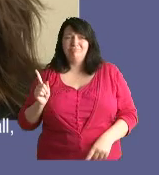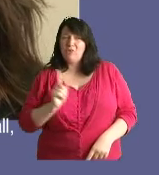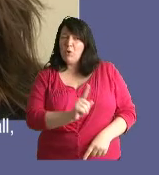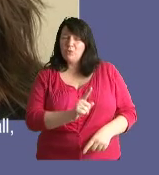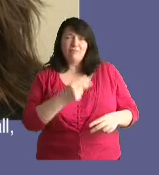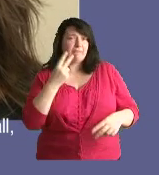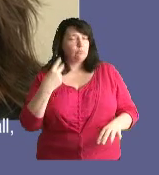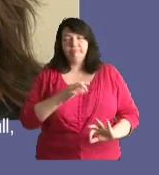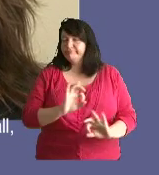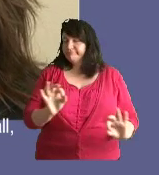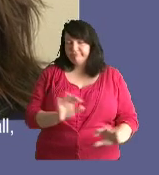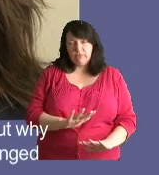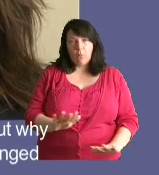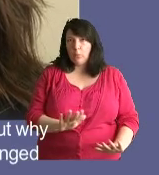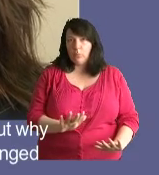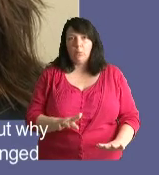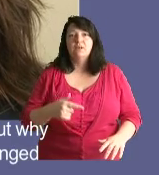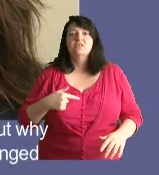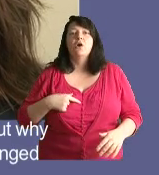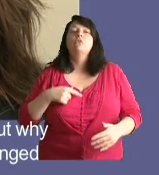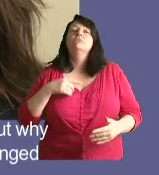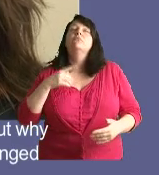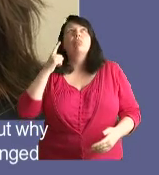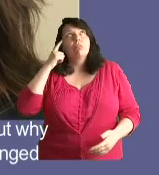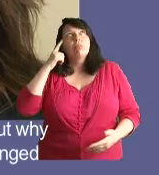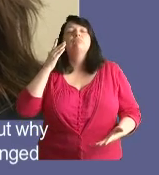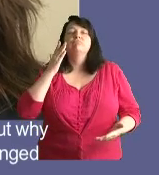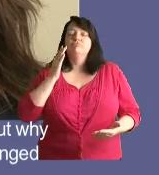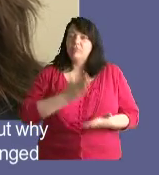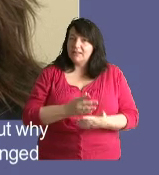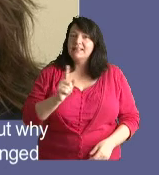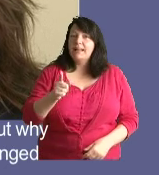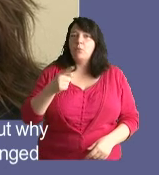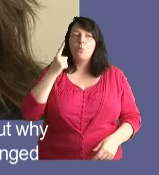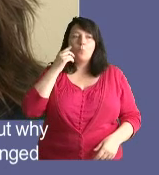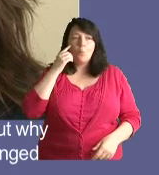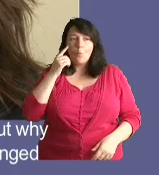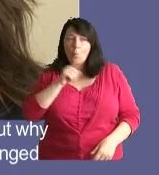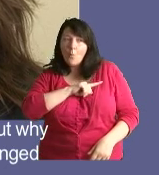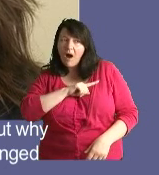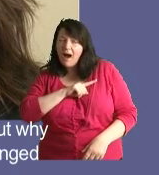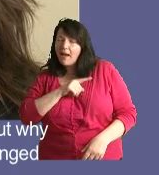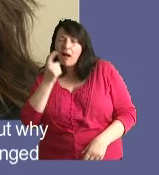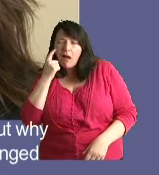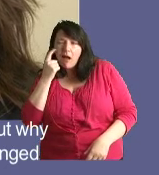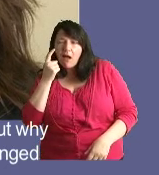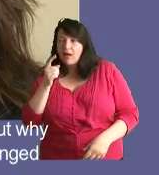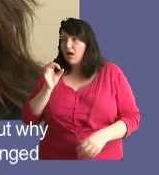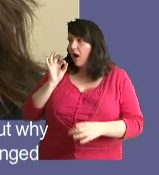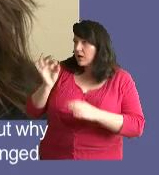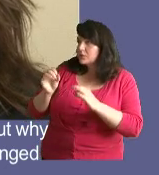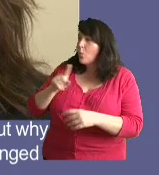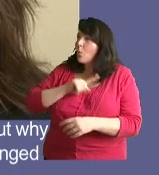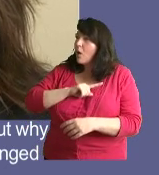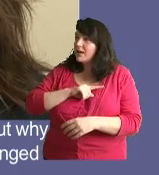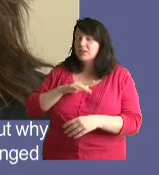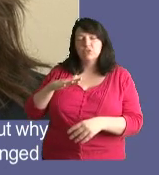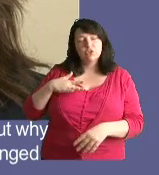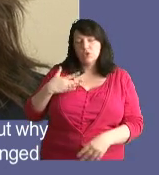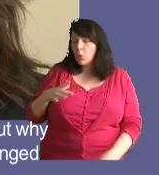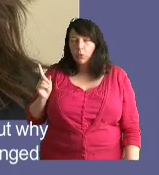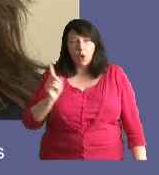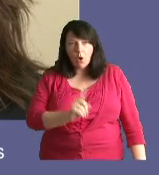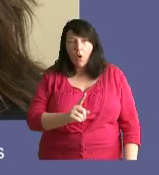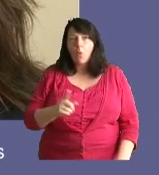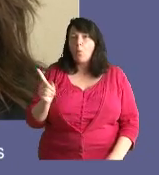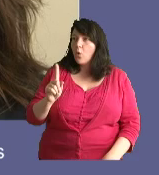most of them didn't attend them. So basically we said, well right, we need to find out why they don't attend them, why they won't, what